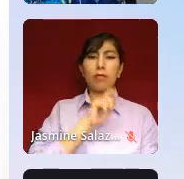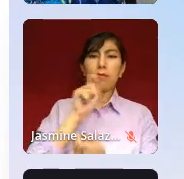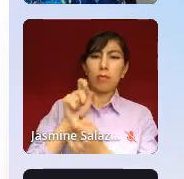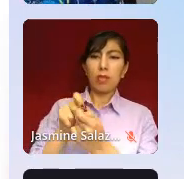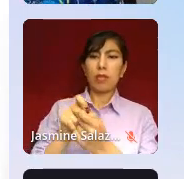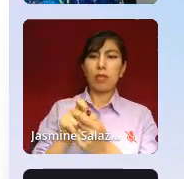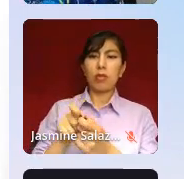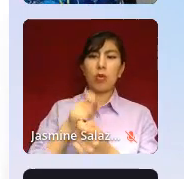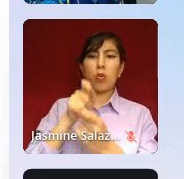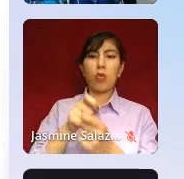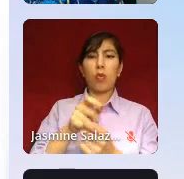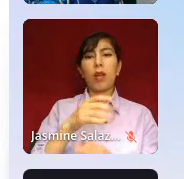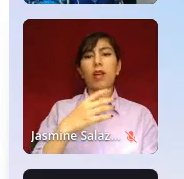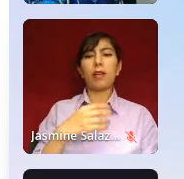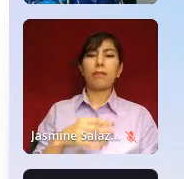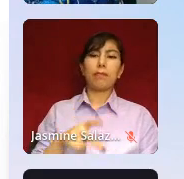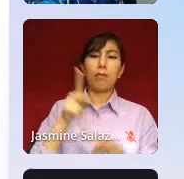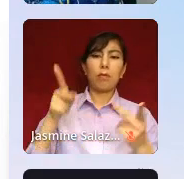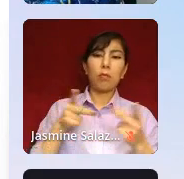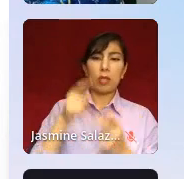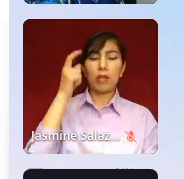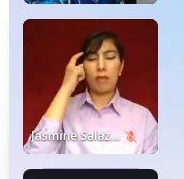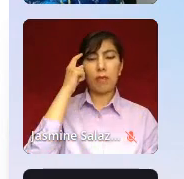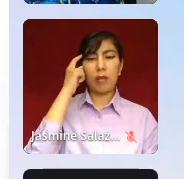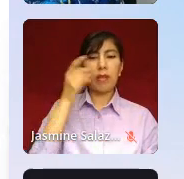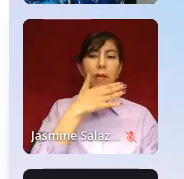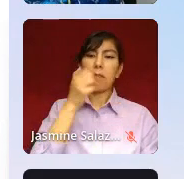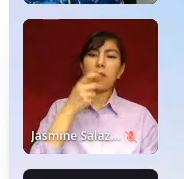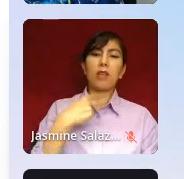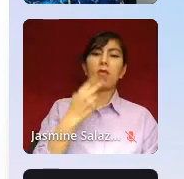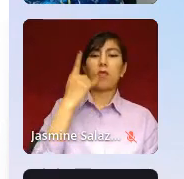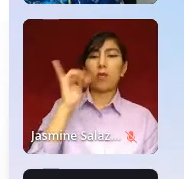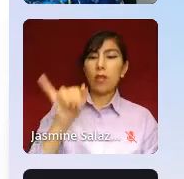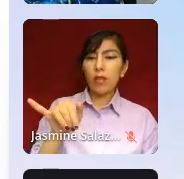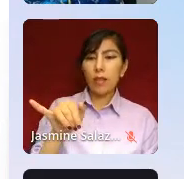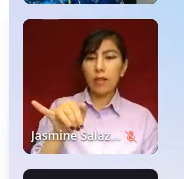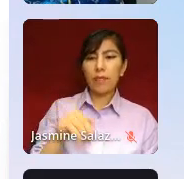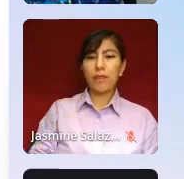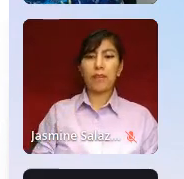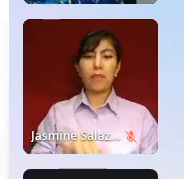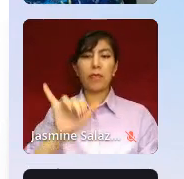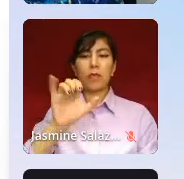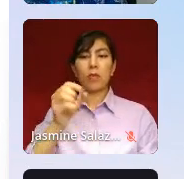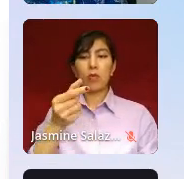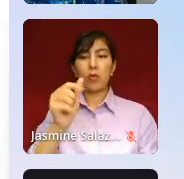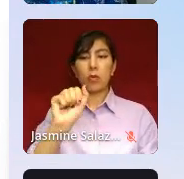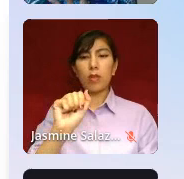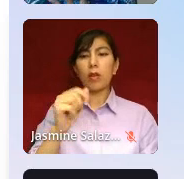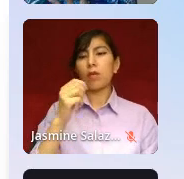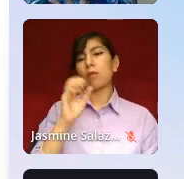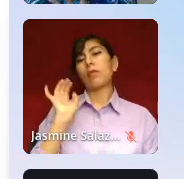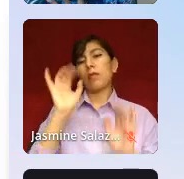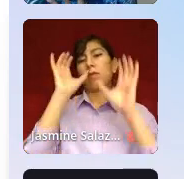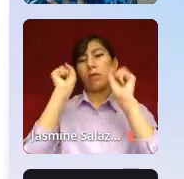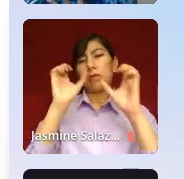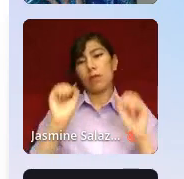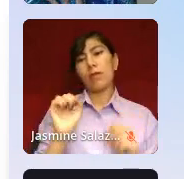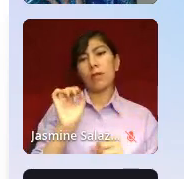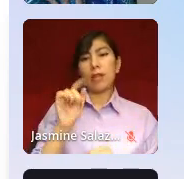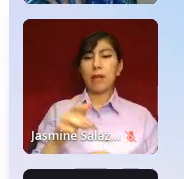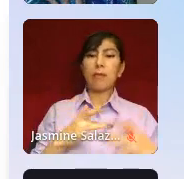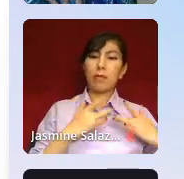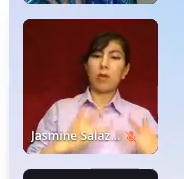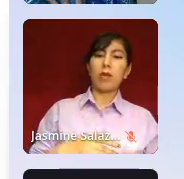the best voice for it. Good day. Wanda Graham, the yoga was amazing. I feel better. That makes my heart happy.